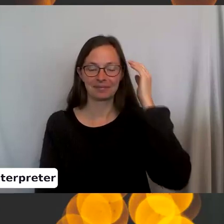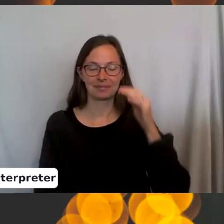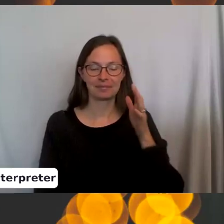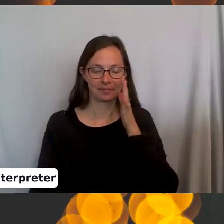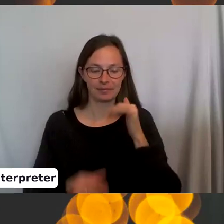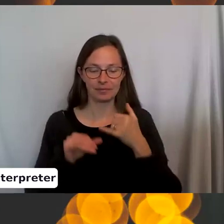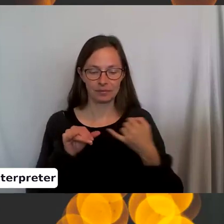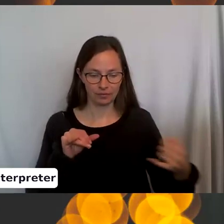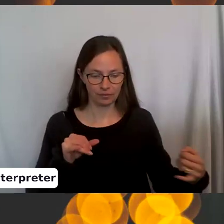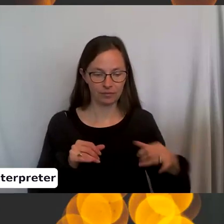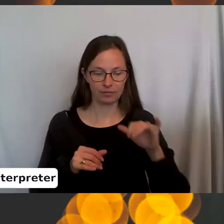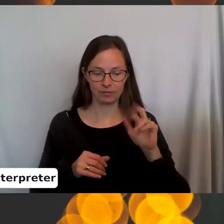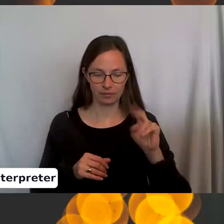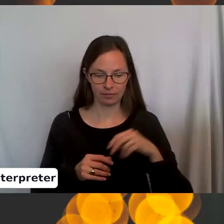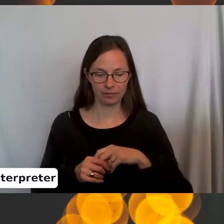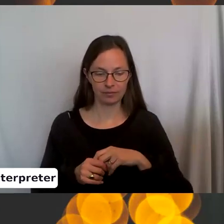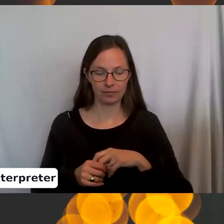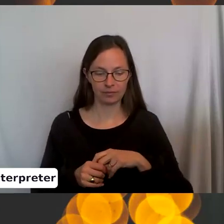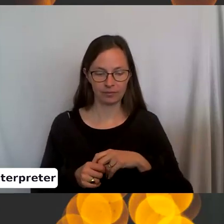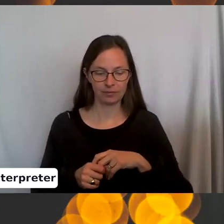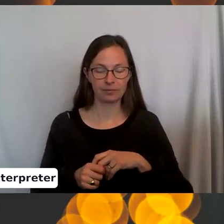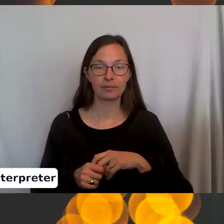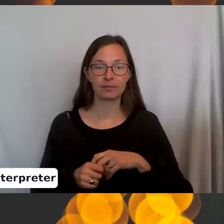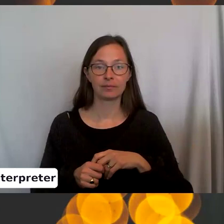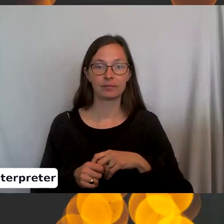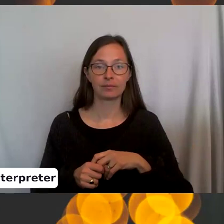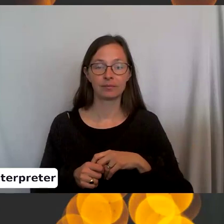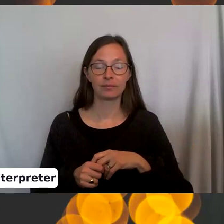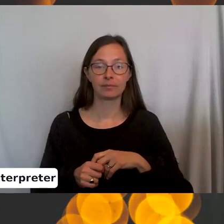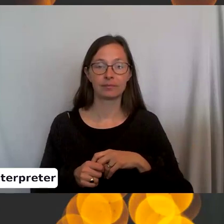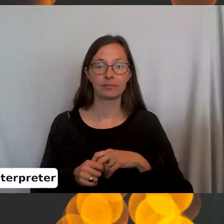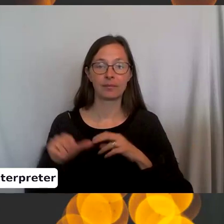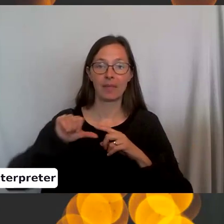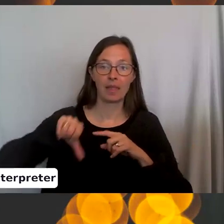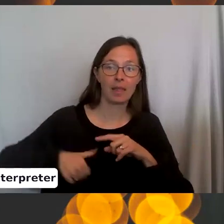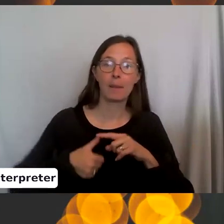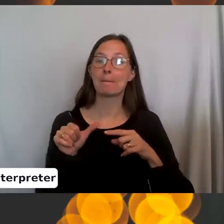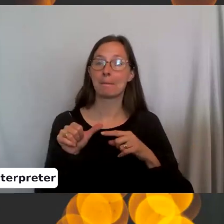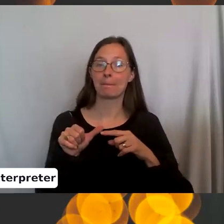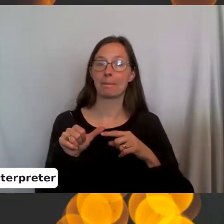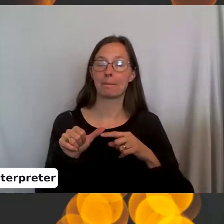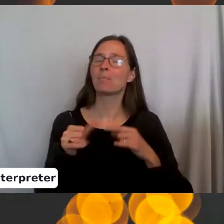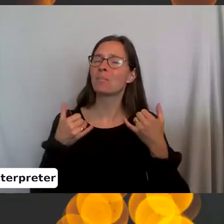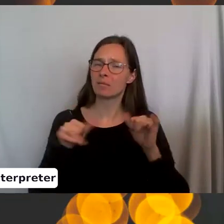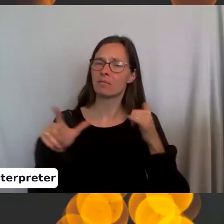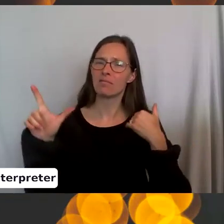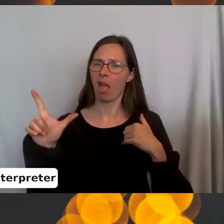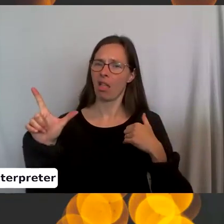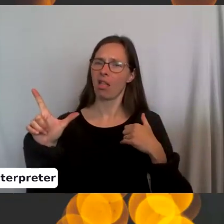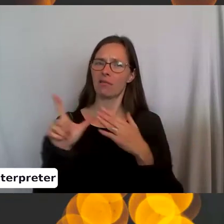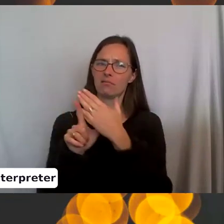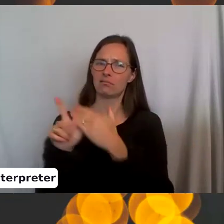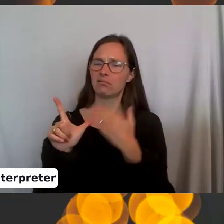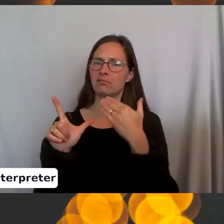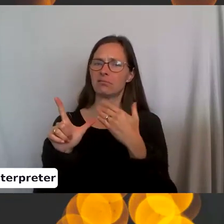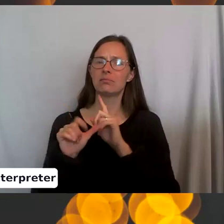yarn like this. Okay. Loop your thumb around it. So it's still an L. It's still